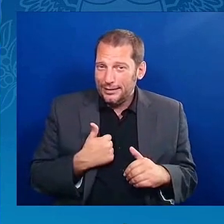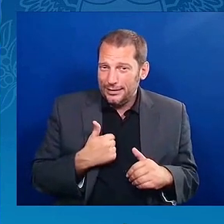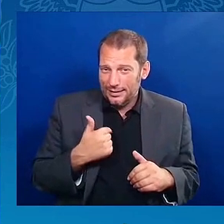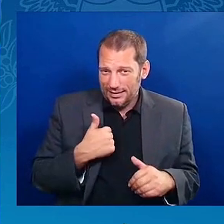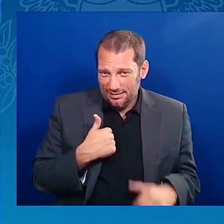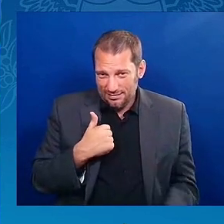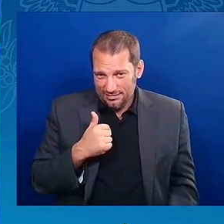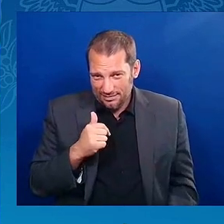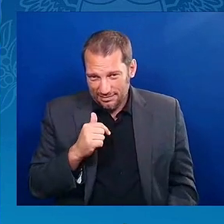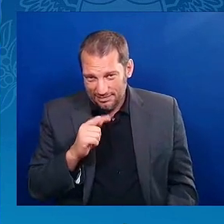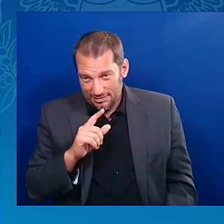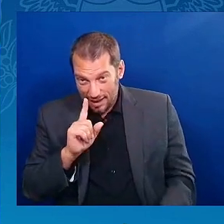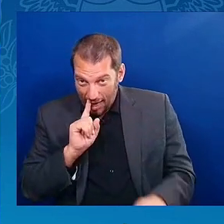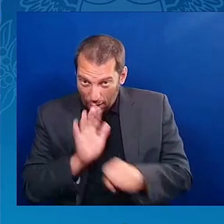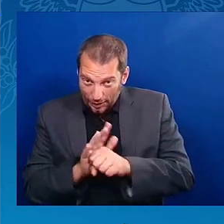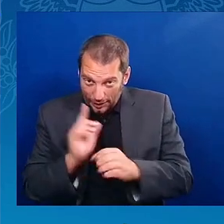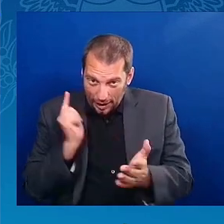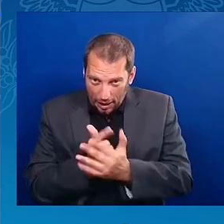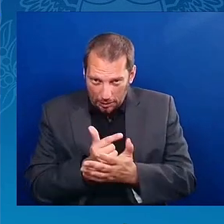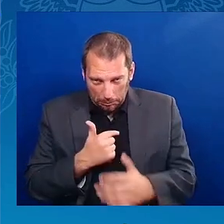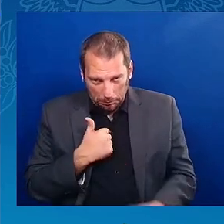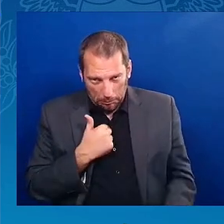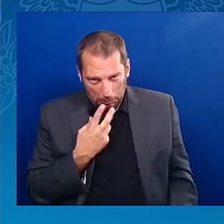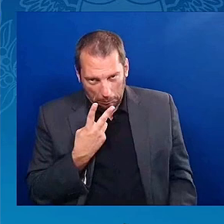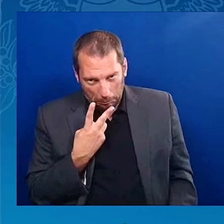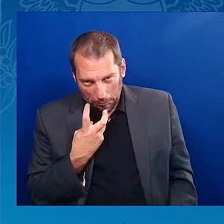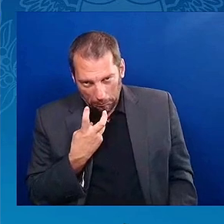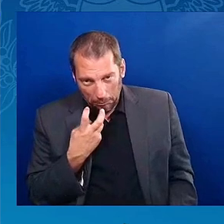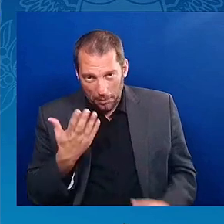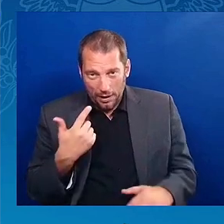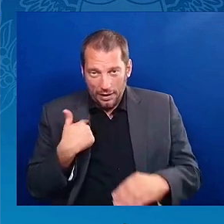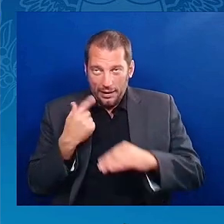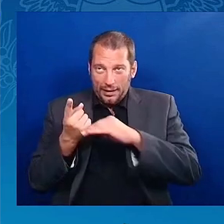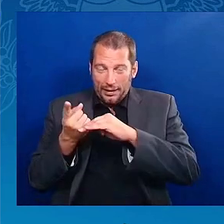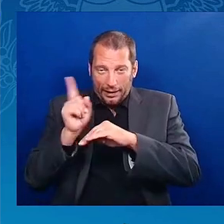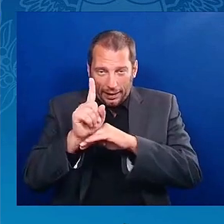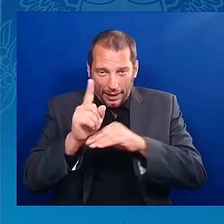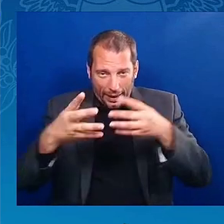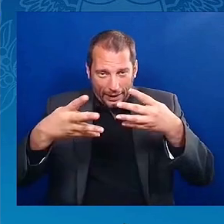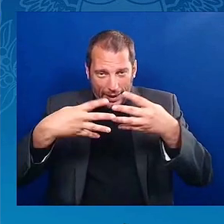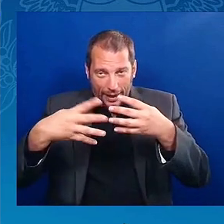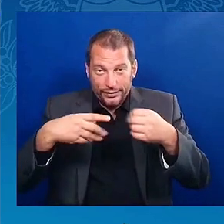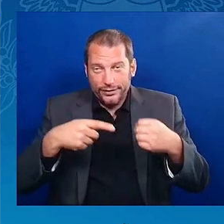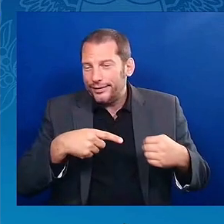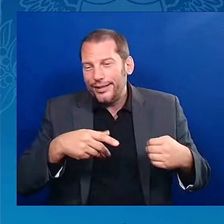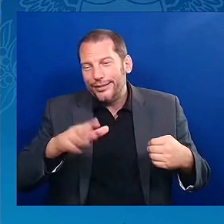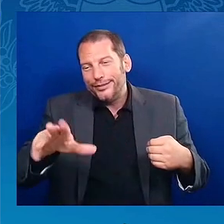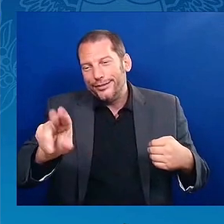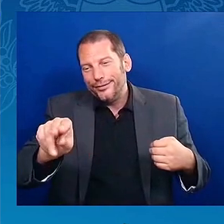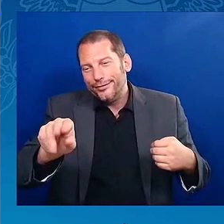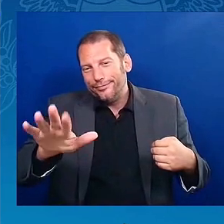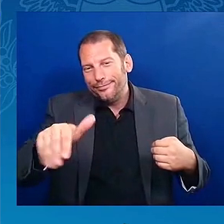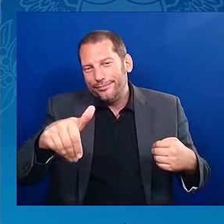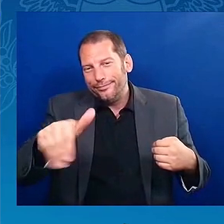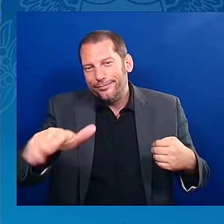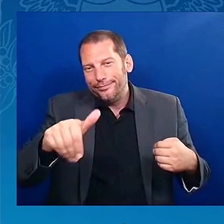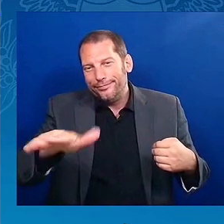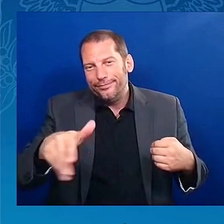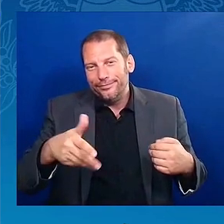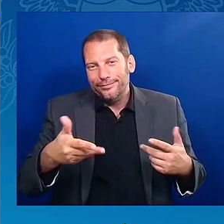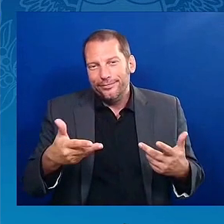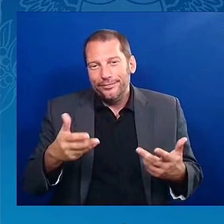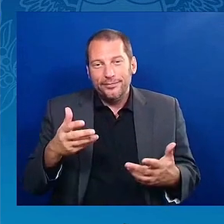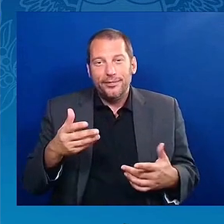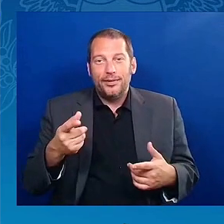bit. Oh, but I only go to Vegas as a Christian because sometimes I try to win my